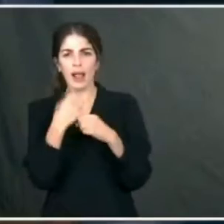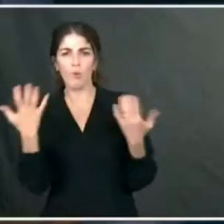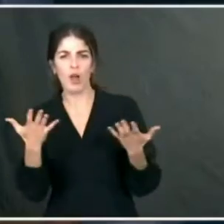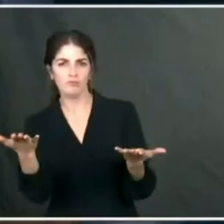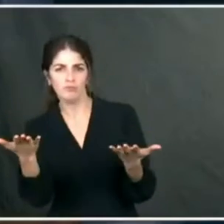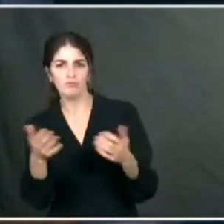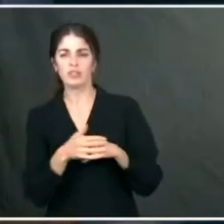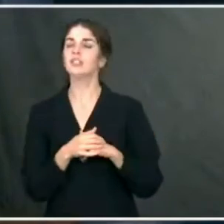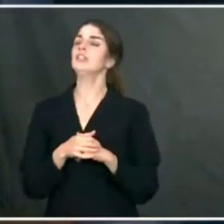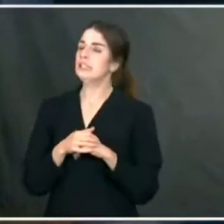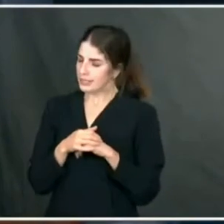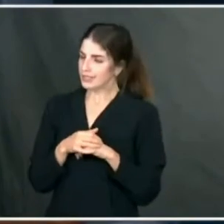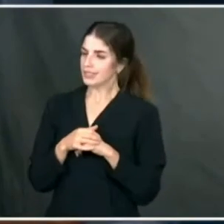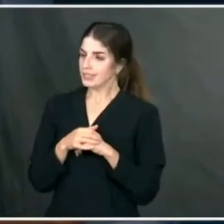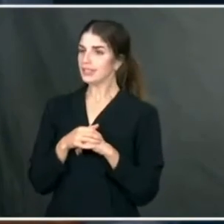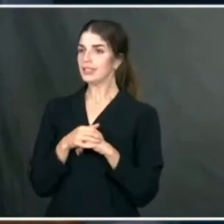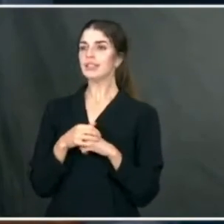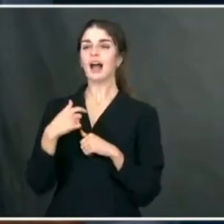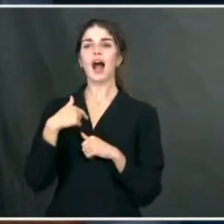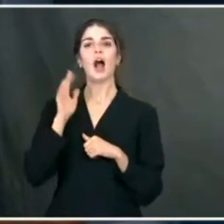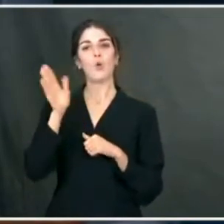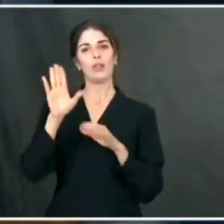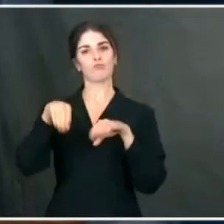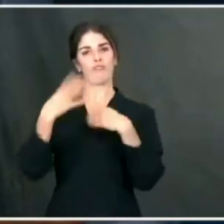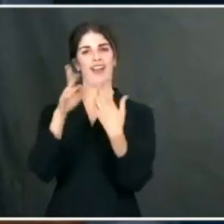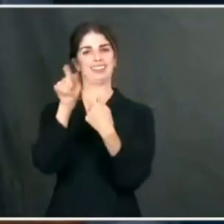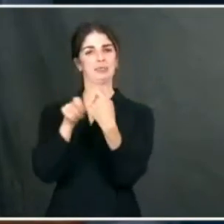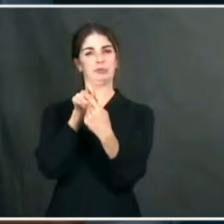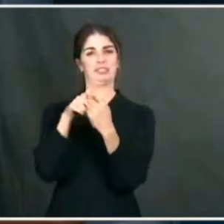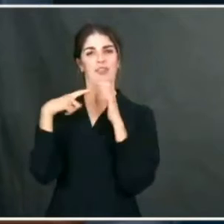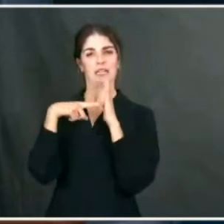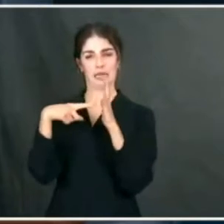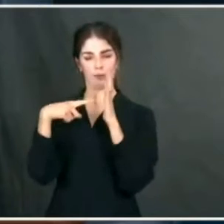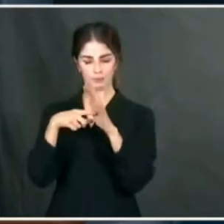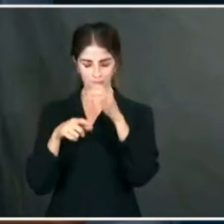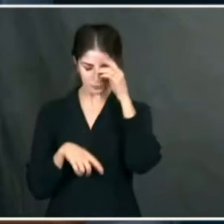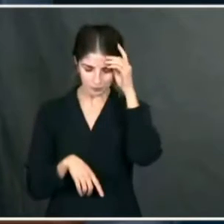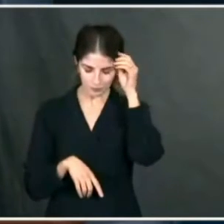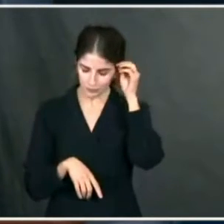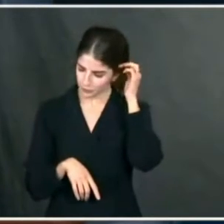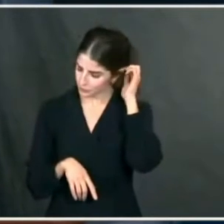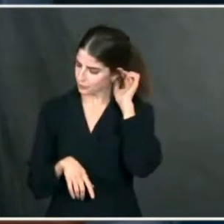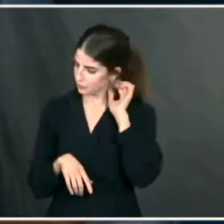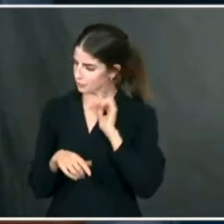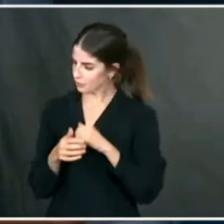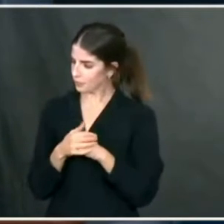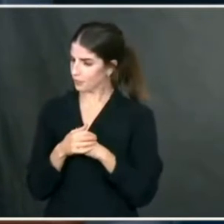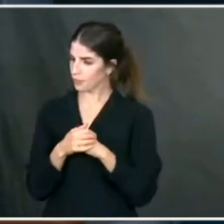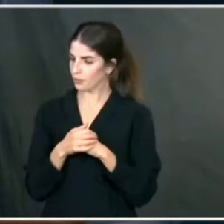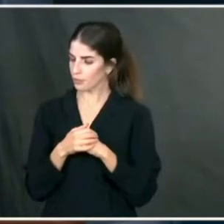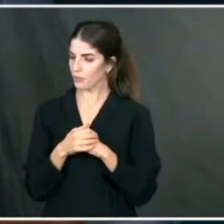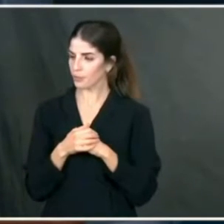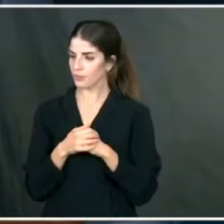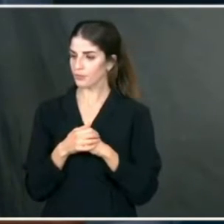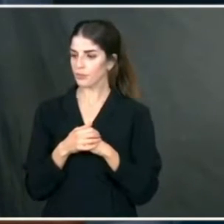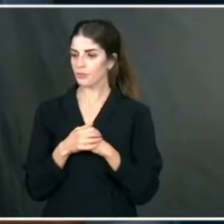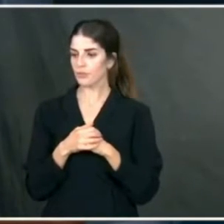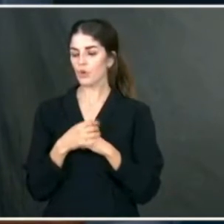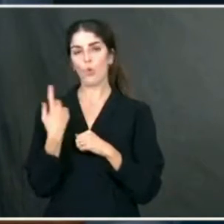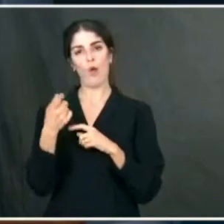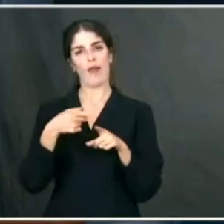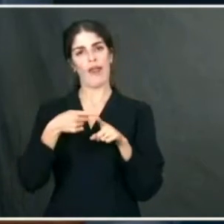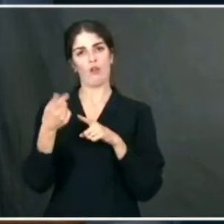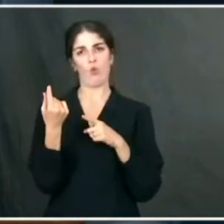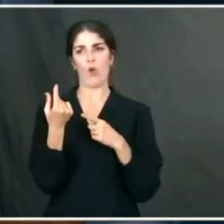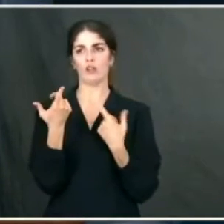Well, let me give you a very specific example that helped really make it clear for me. One area is